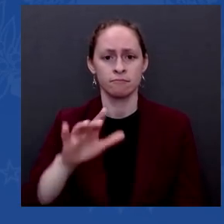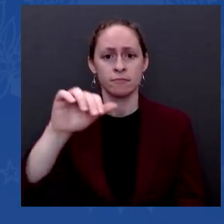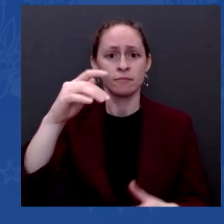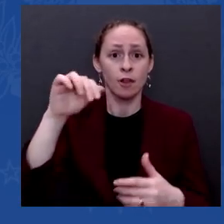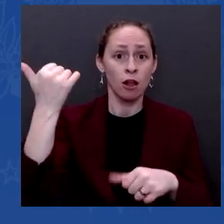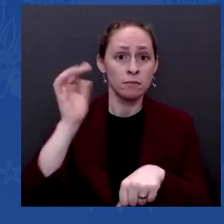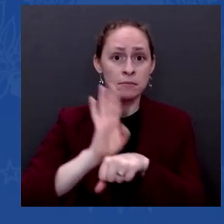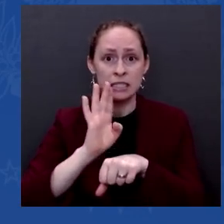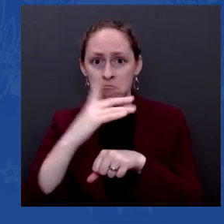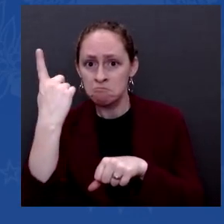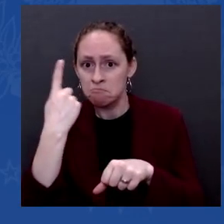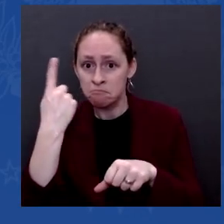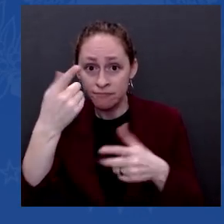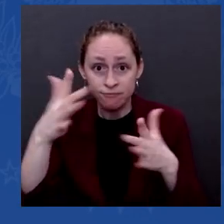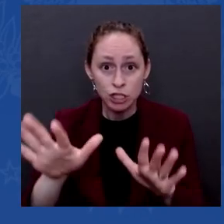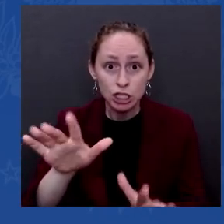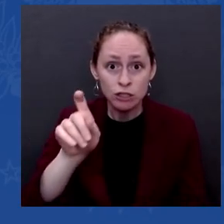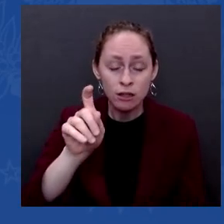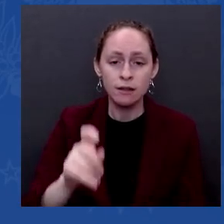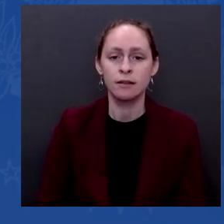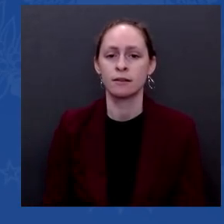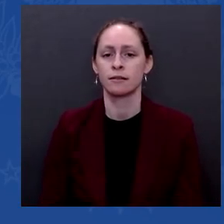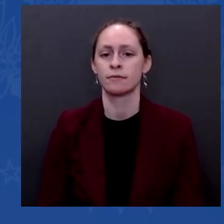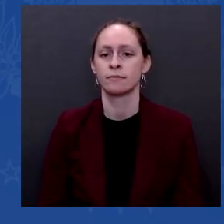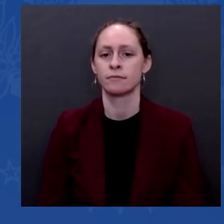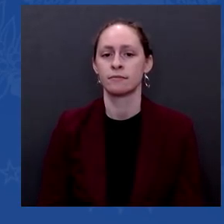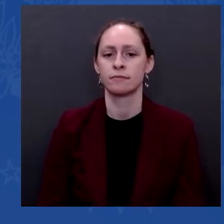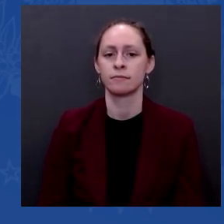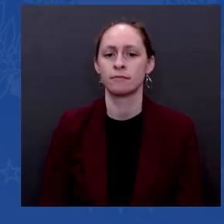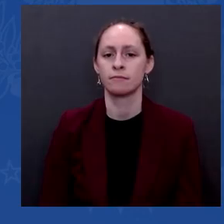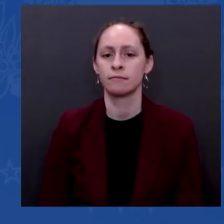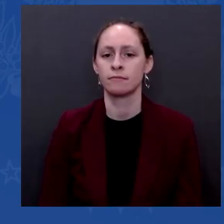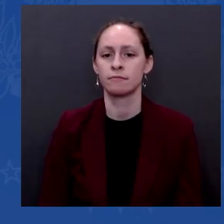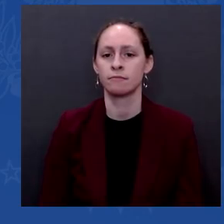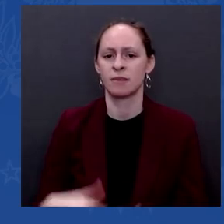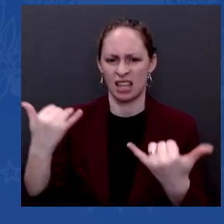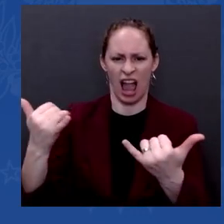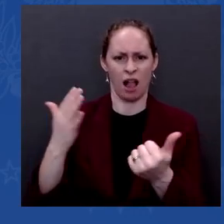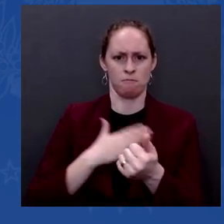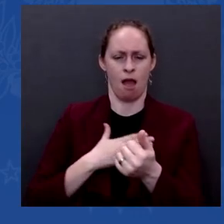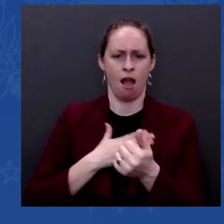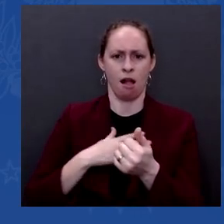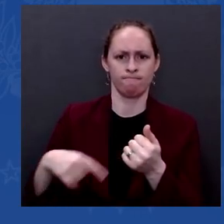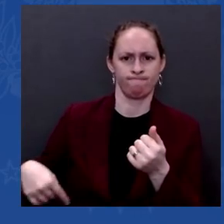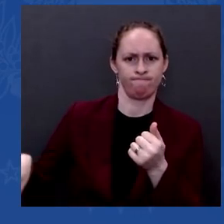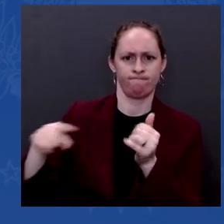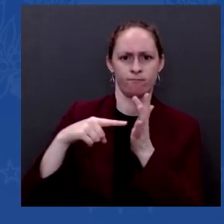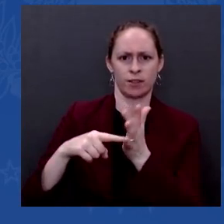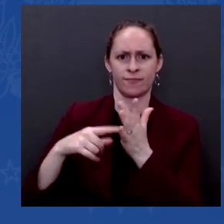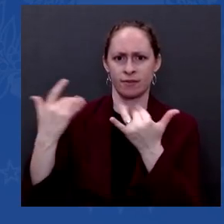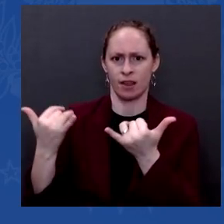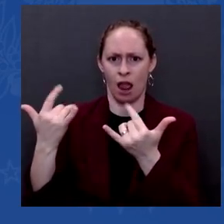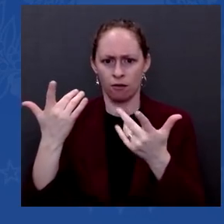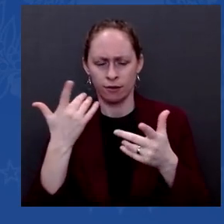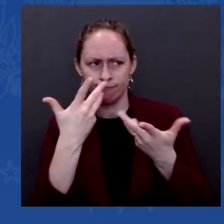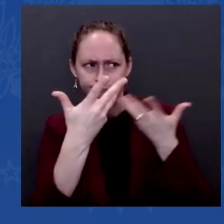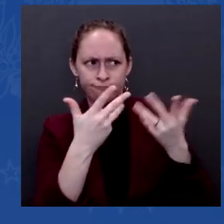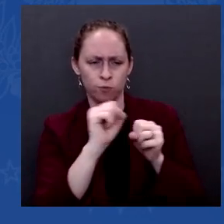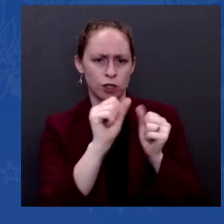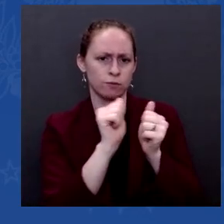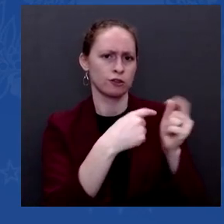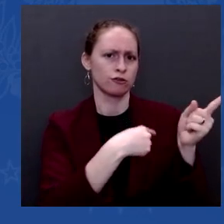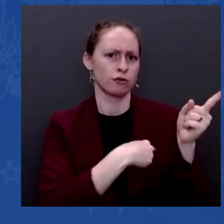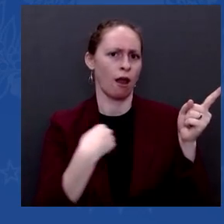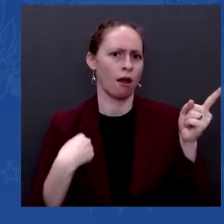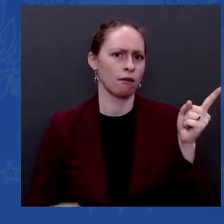now. The answer is uncertain. It's uncertain. I'd like to be able to be in a position where I could say they're meeting the commitments — or more of their